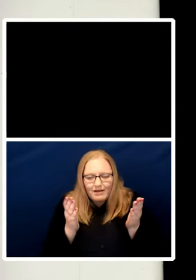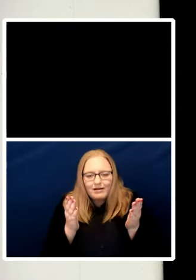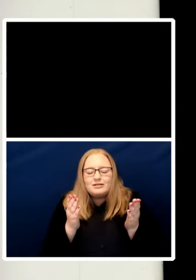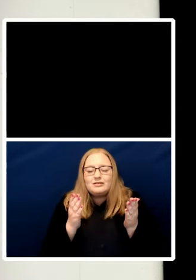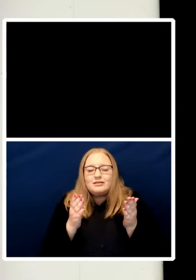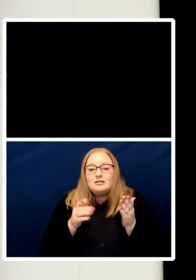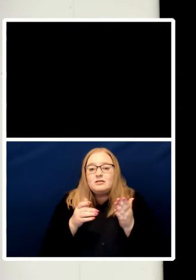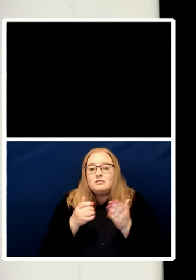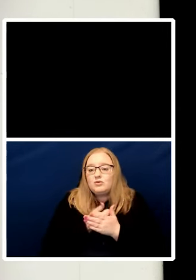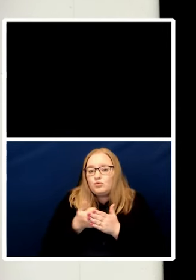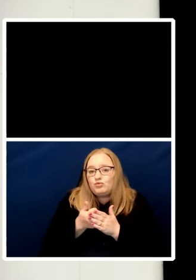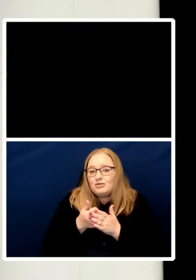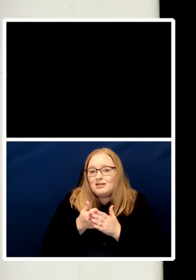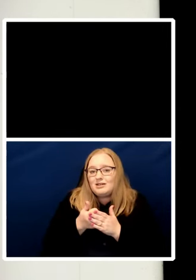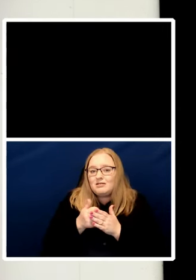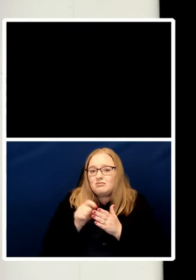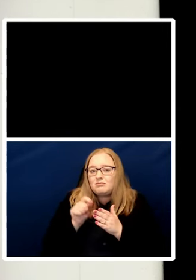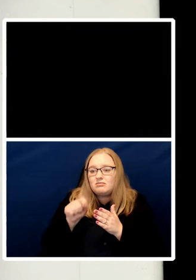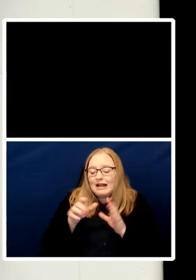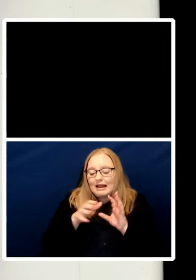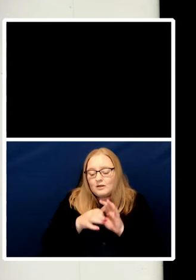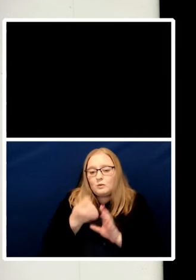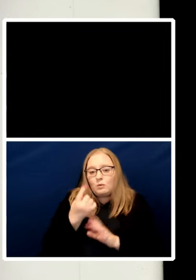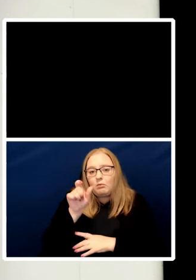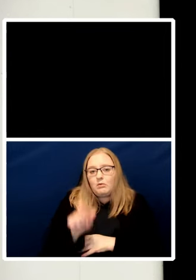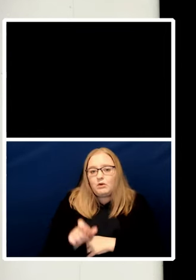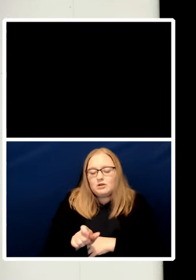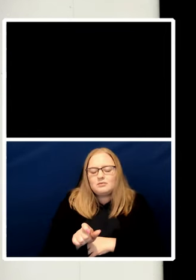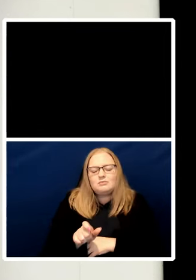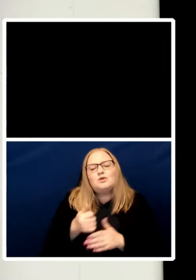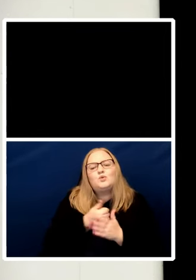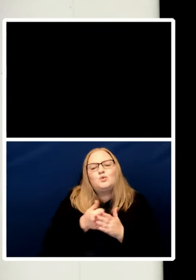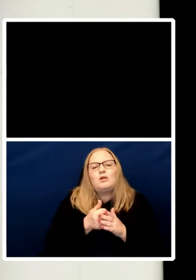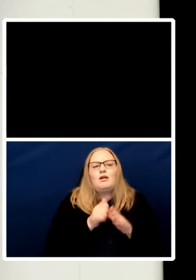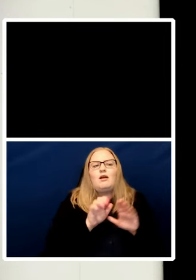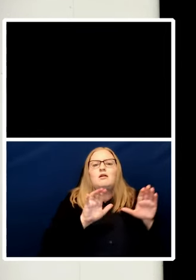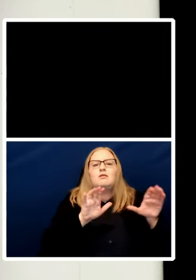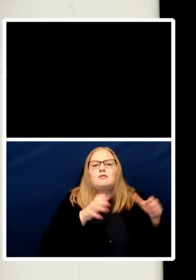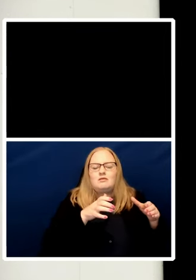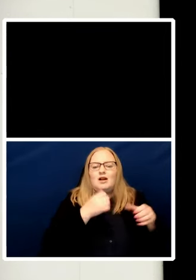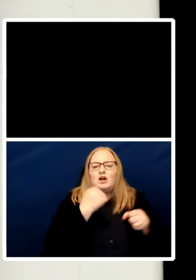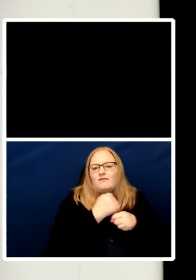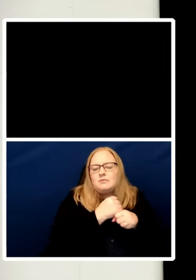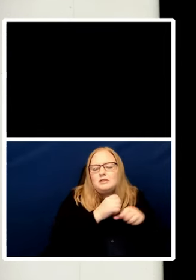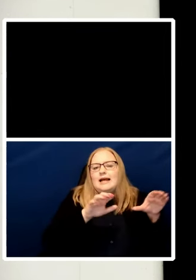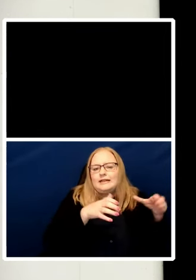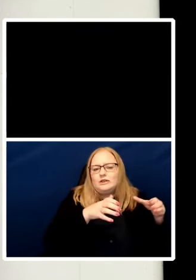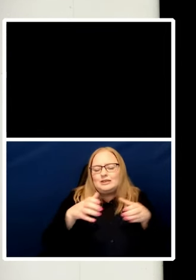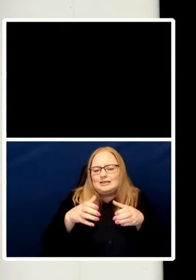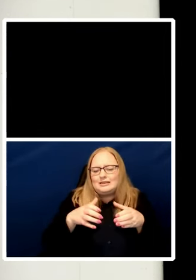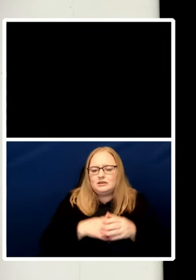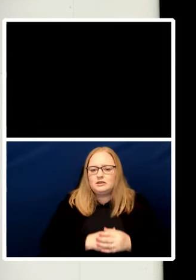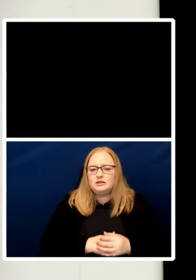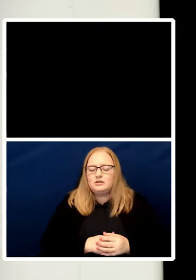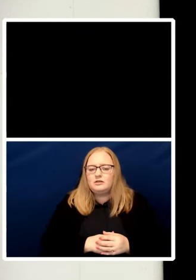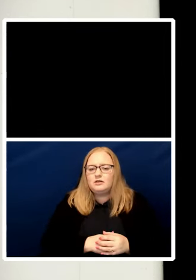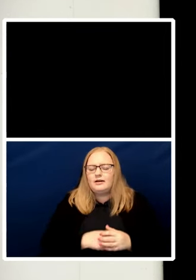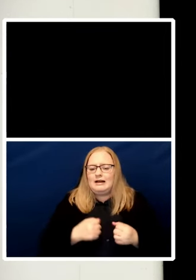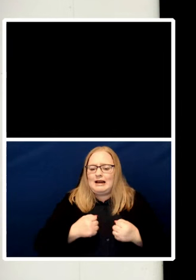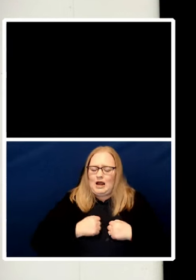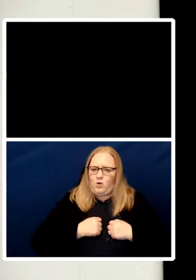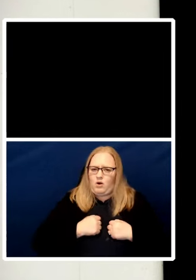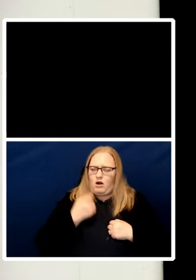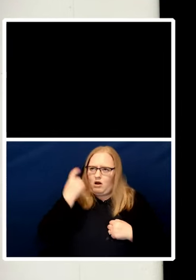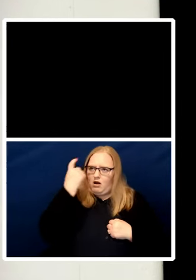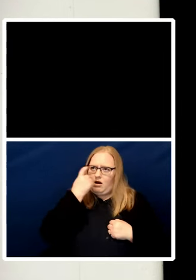but instead to state agencies. Secondly, the subject of our hypothetical dilemma has already